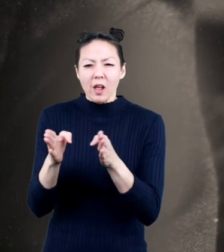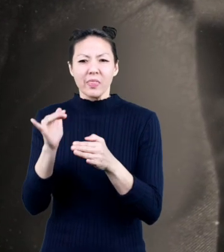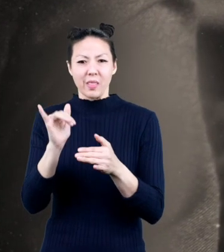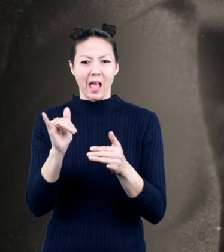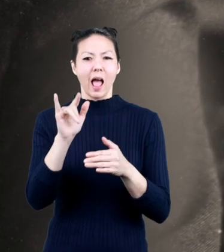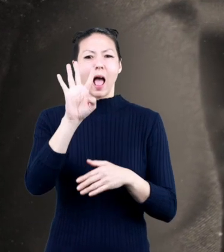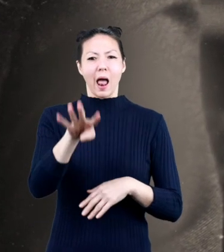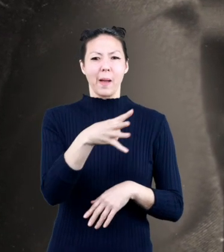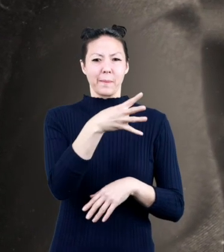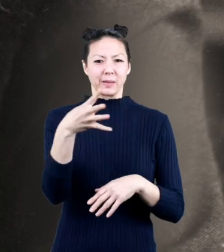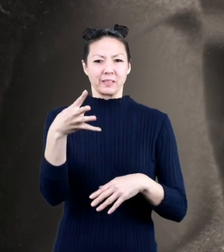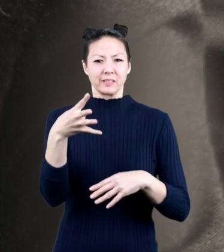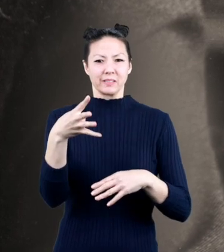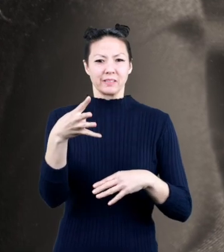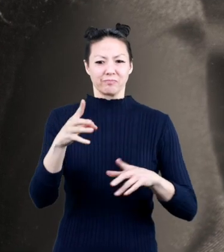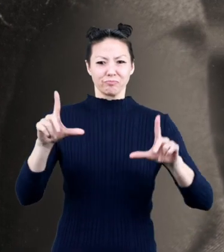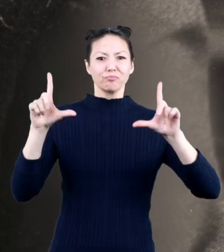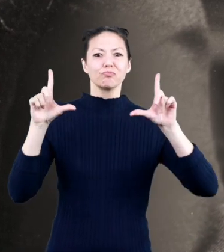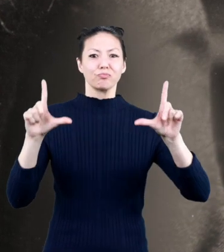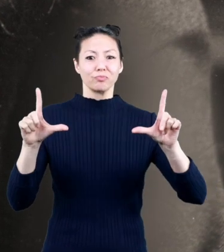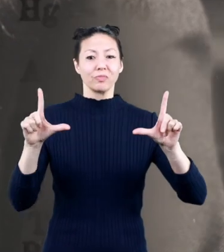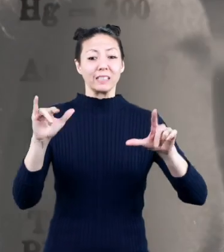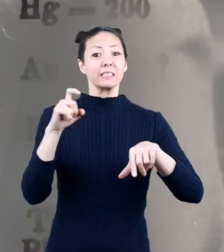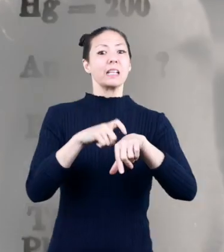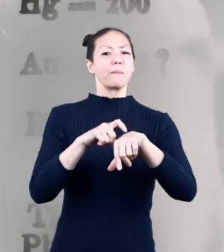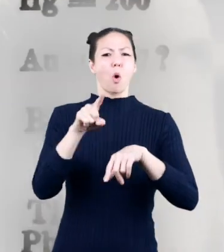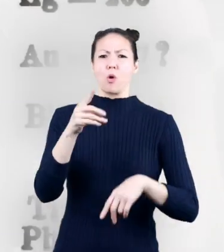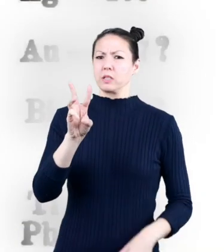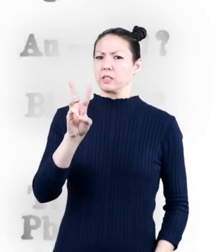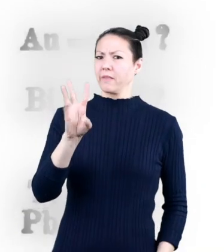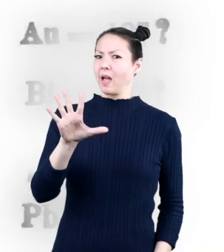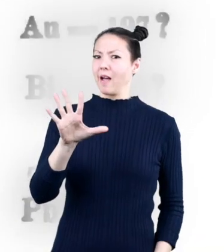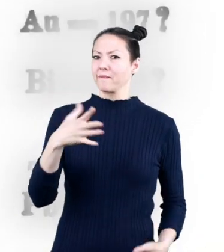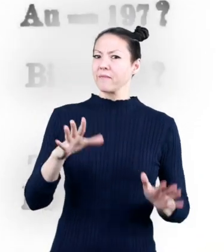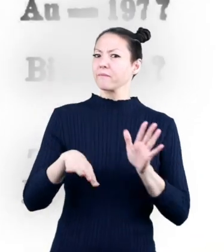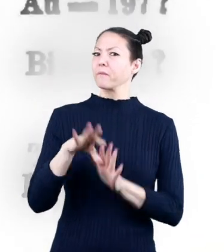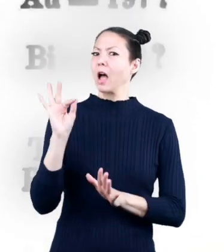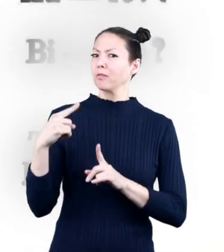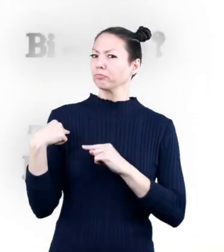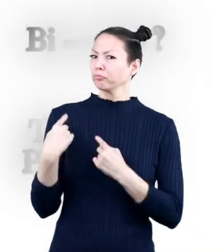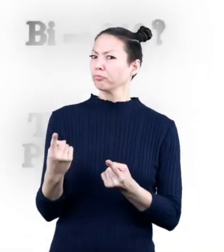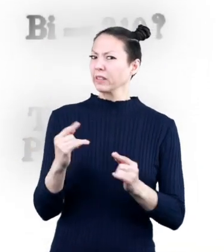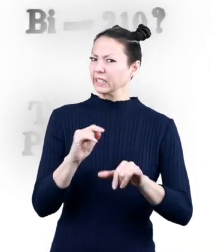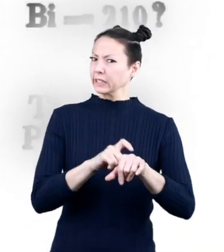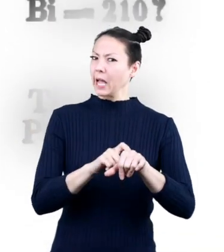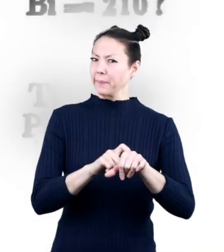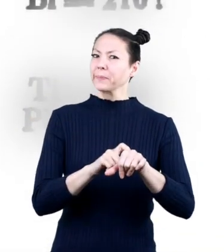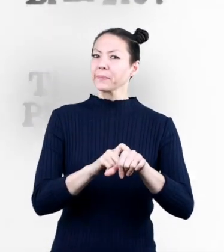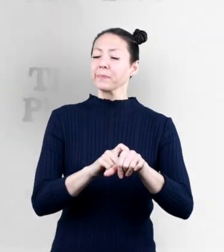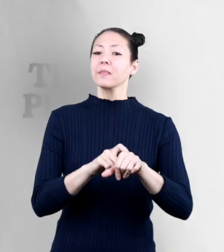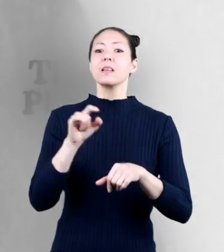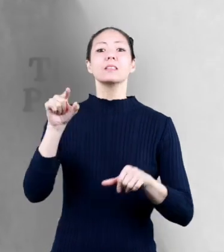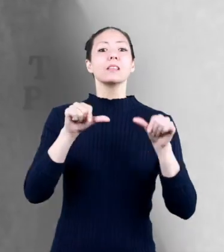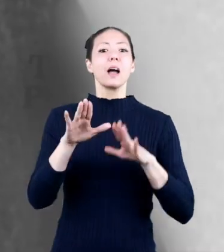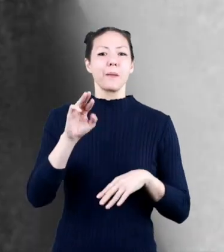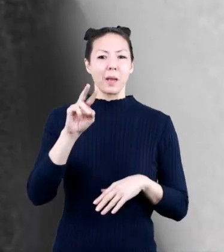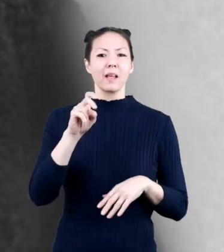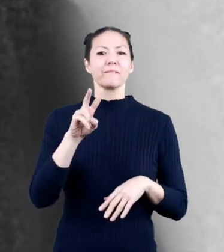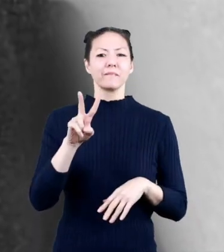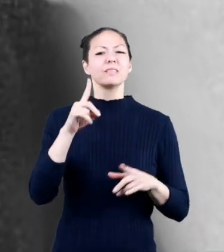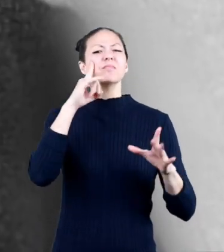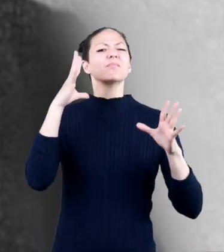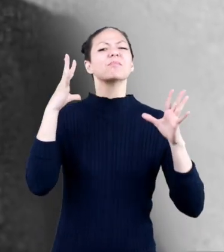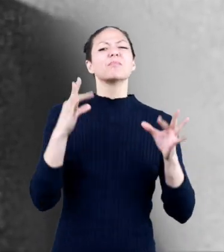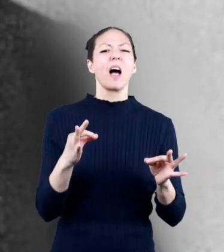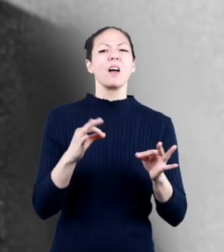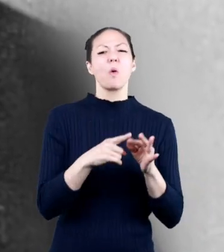elements into a grid or table at the time only 65 elements had been discovered and mendeleev